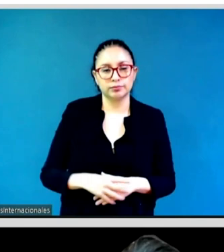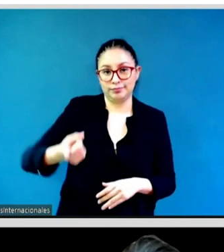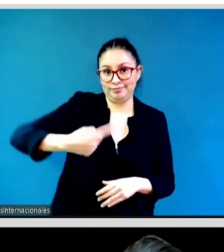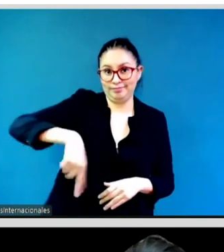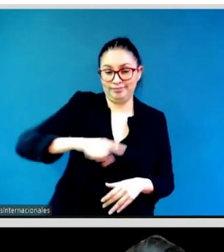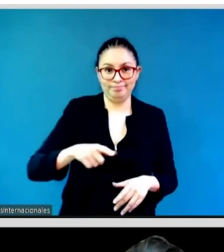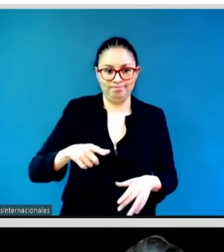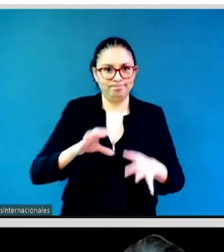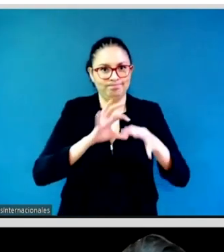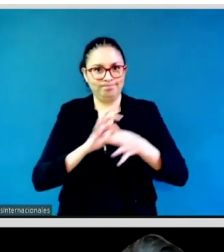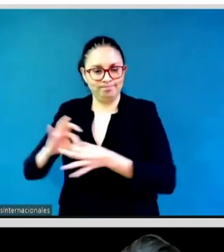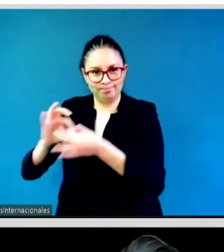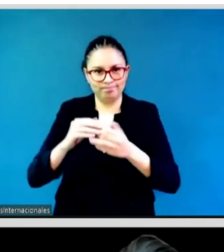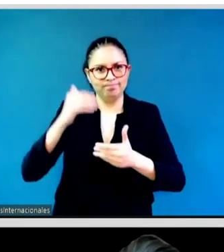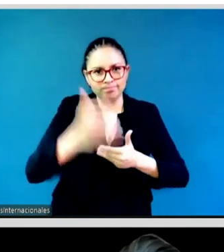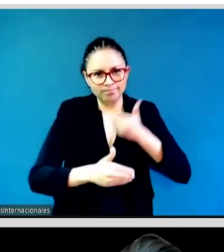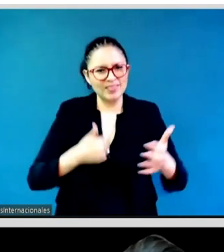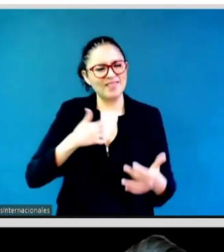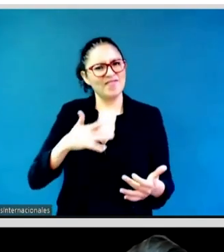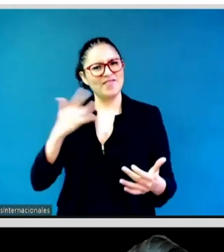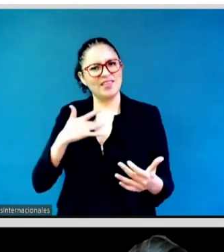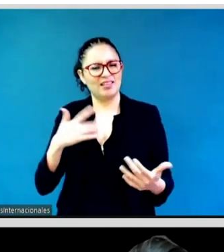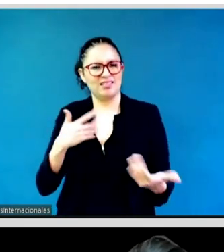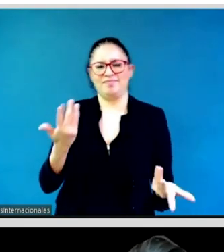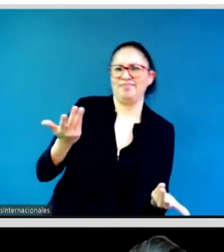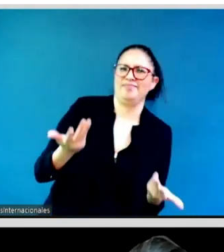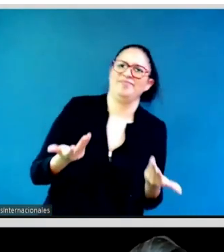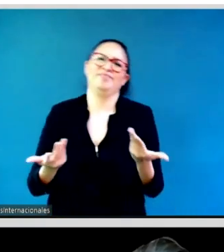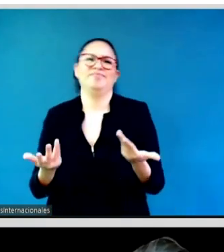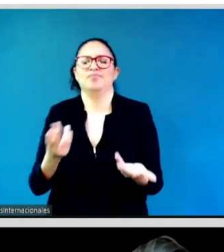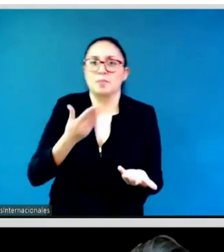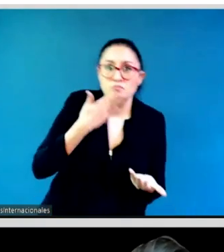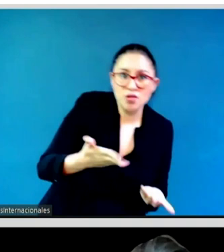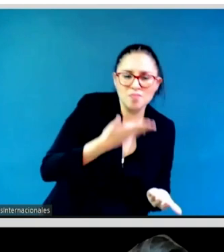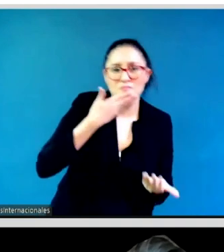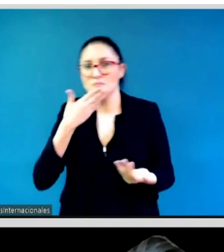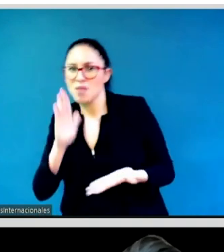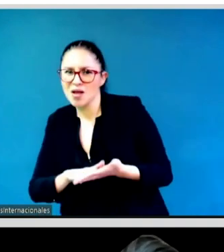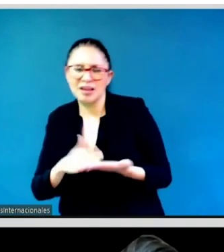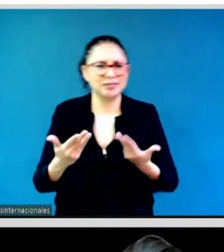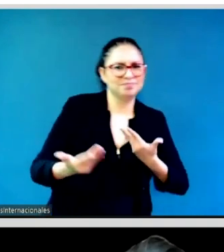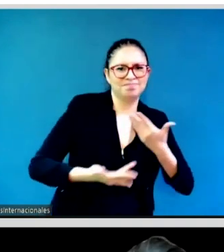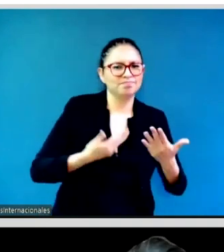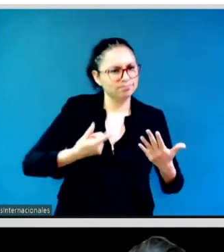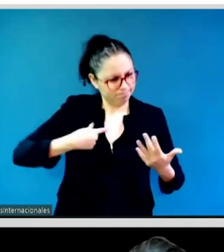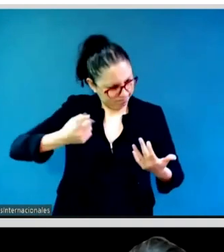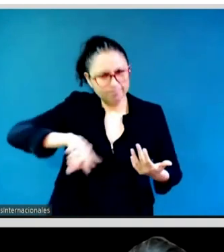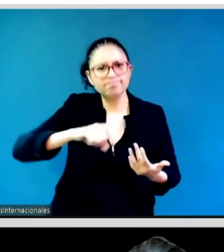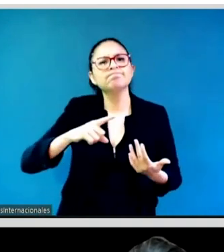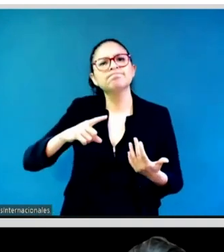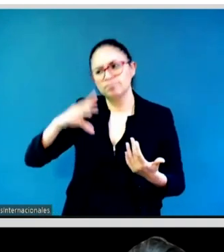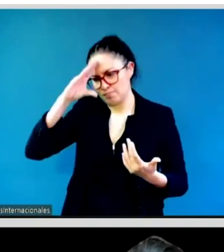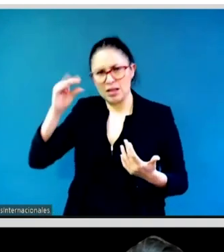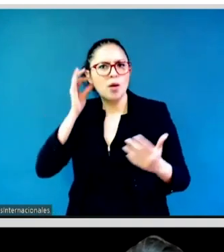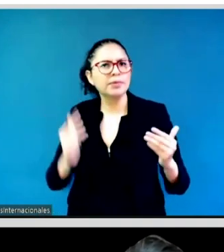more horizontal, more participatory. And I think the challenges that I'll be speaking about for young people